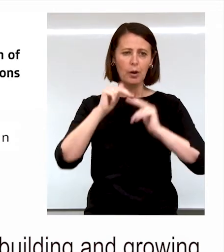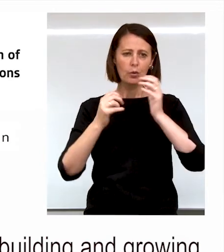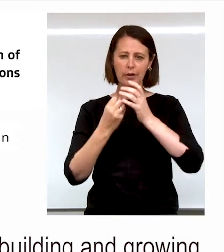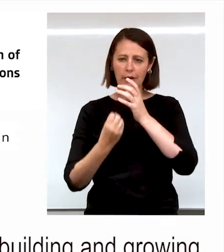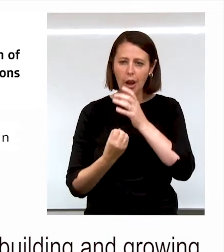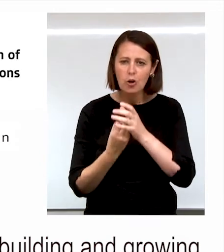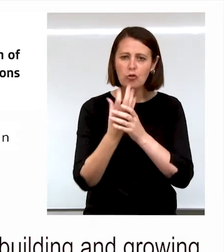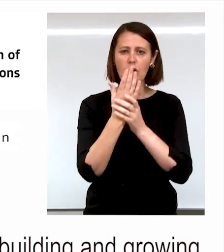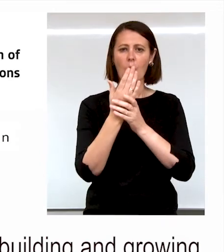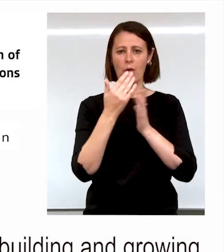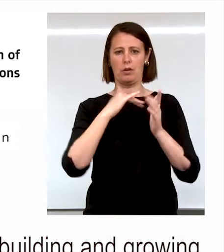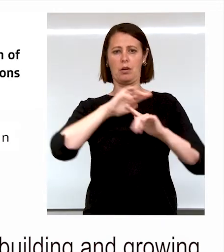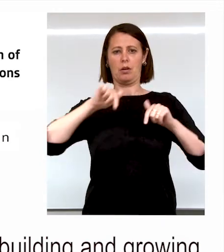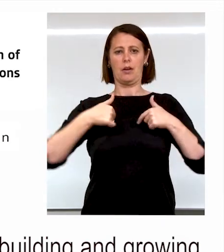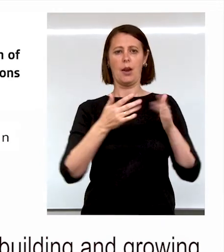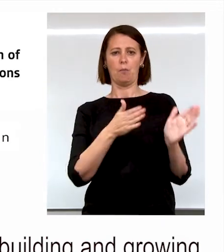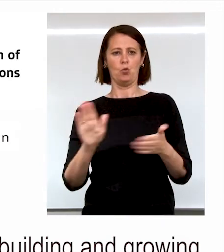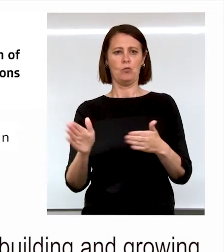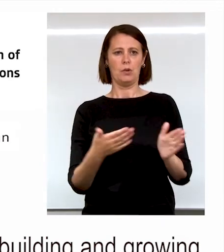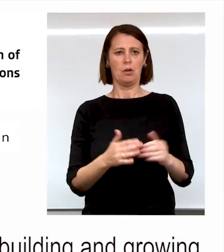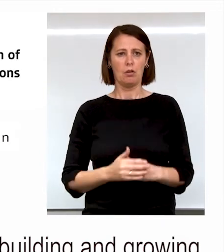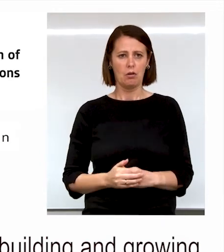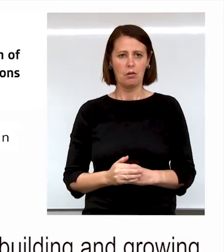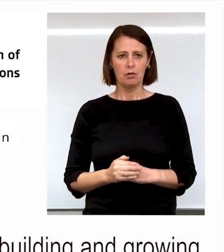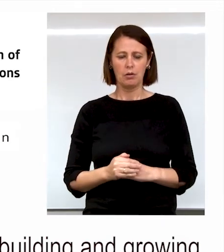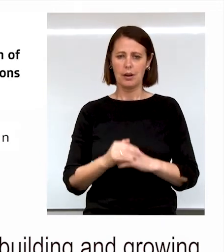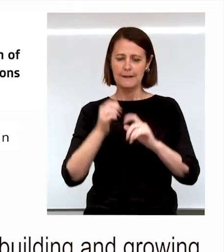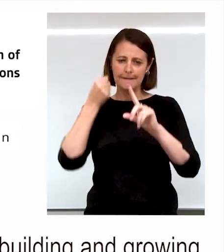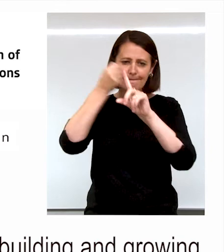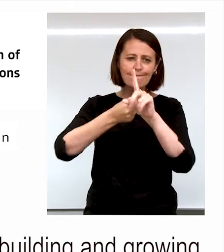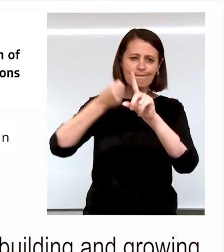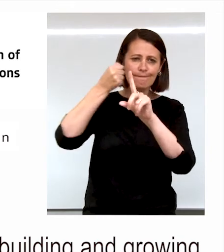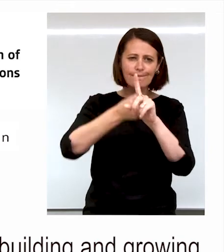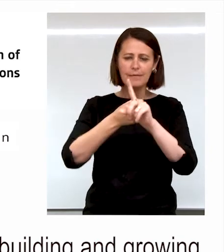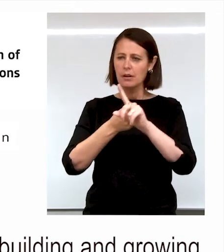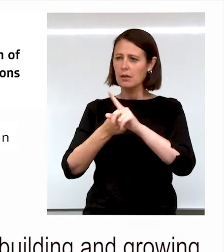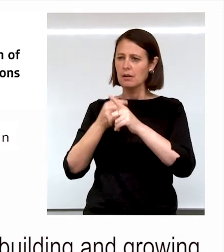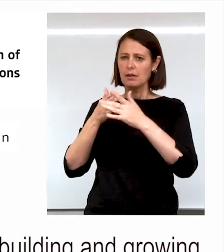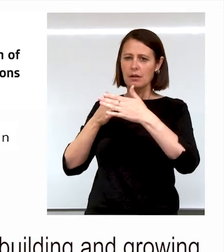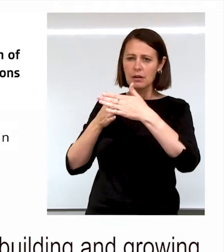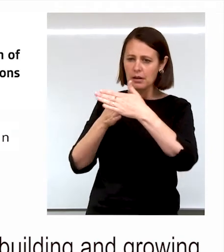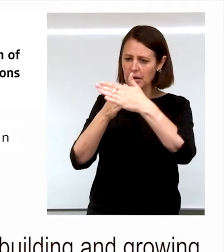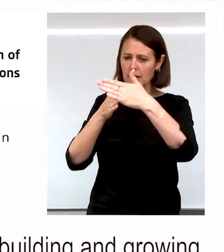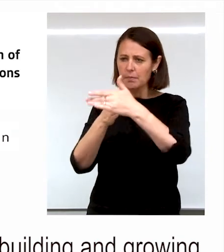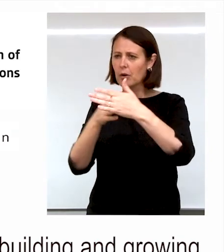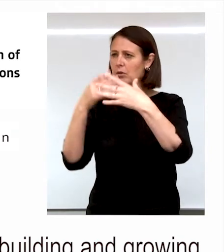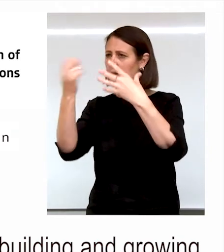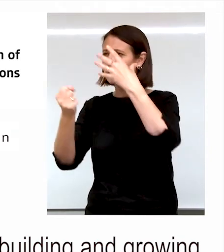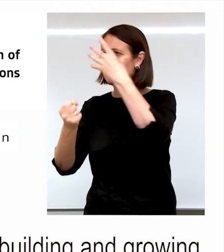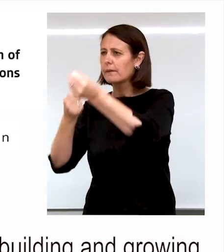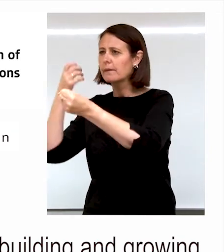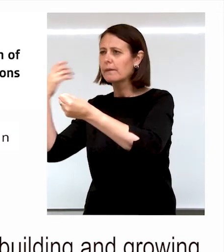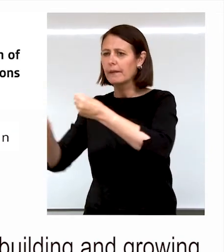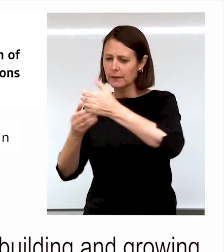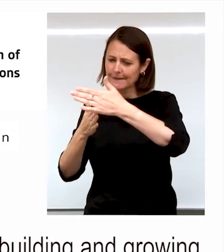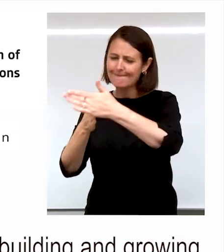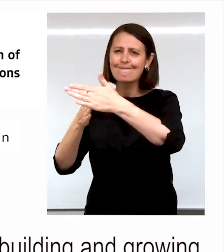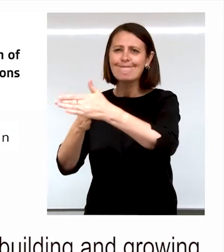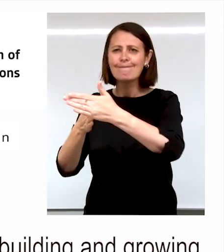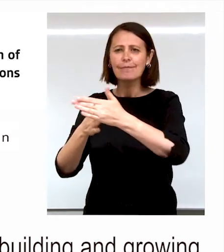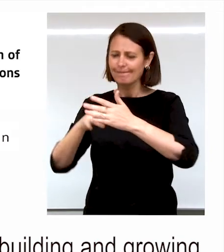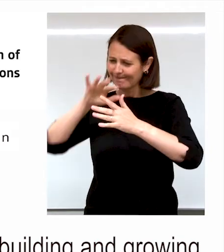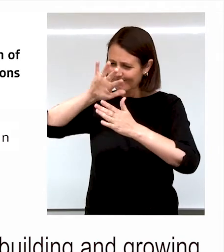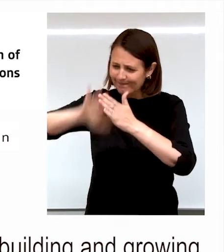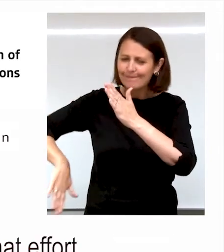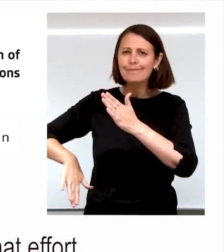growing our movement and striking blows against the ableist barriers that exist in our community and